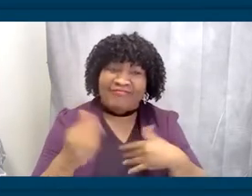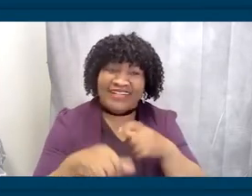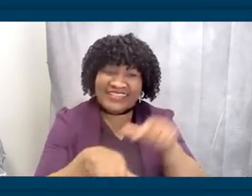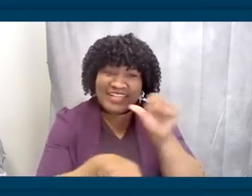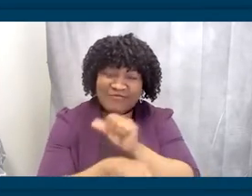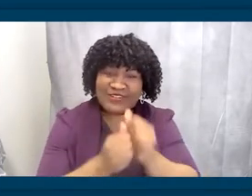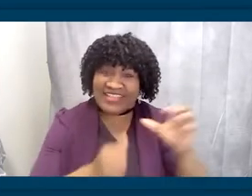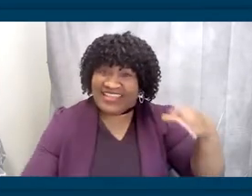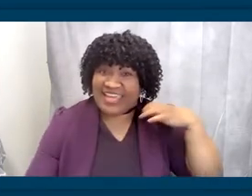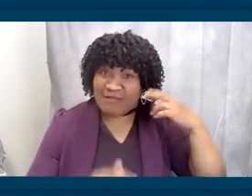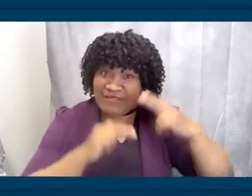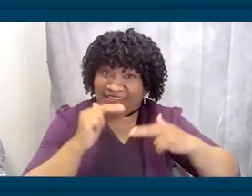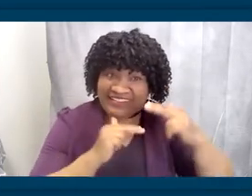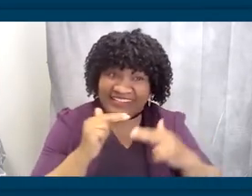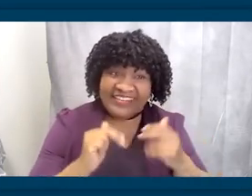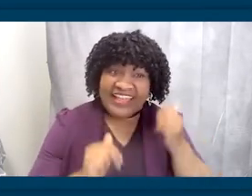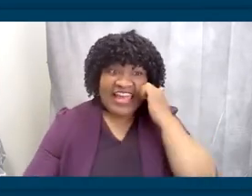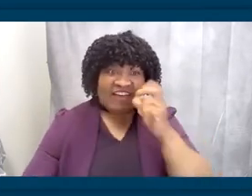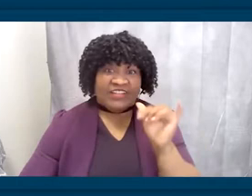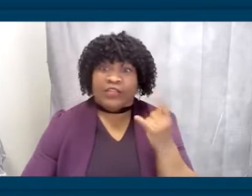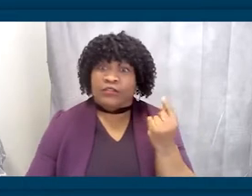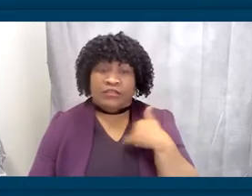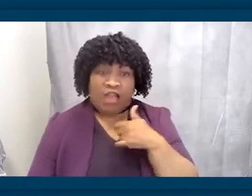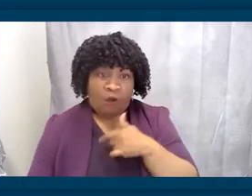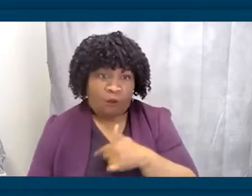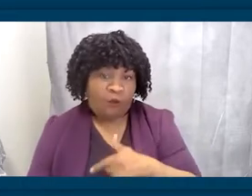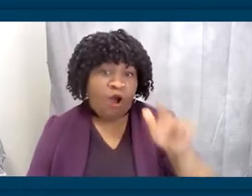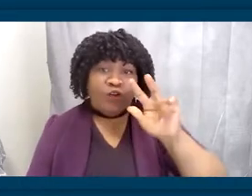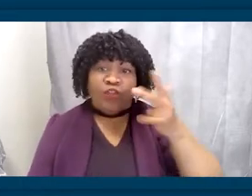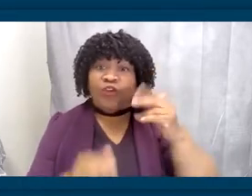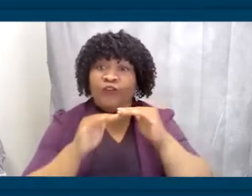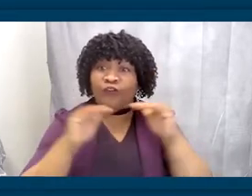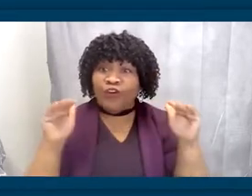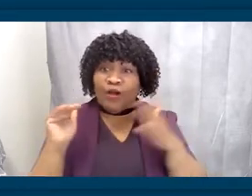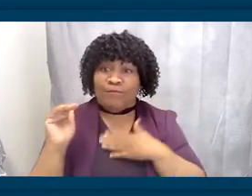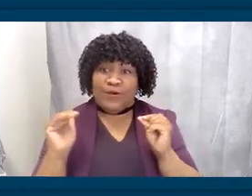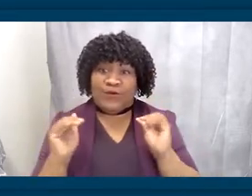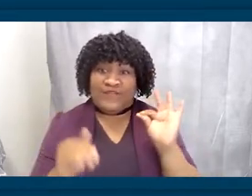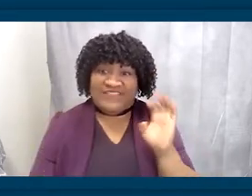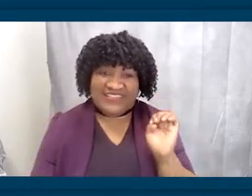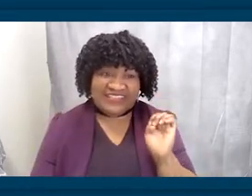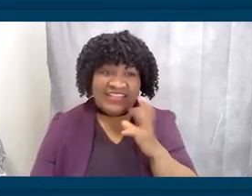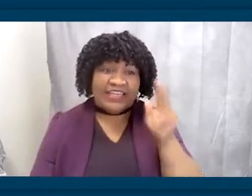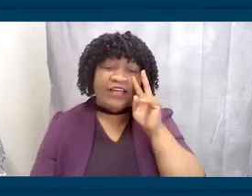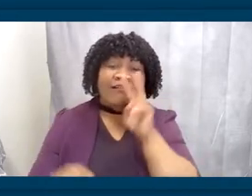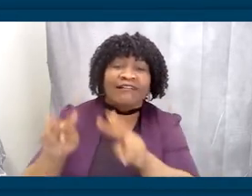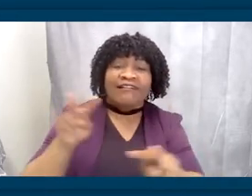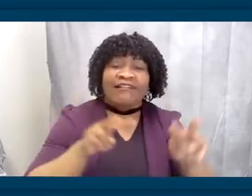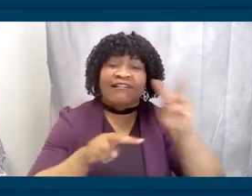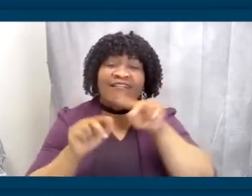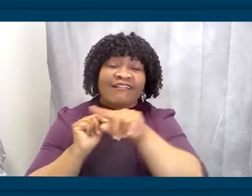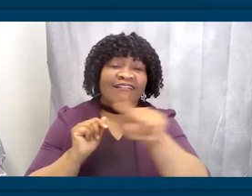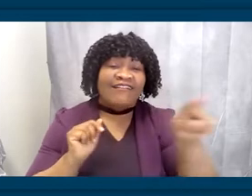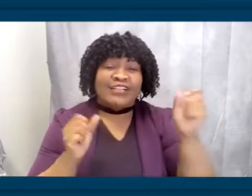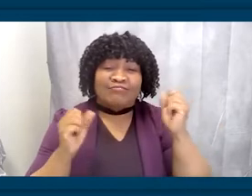office that overlooked the balcony where presidents are sworn in. And in that office, in that building built by enslaved